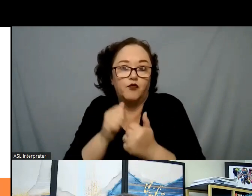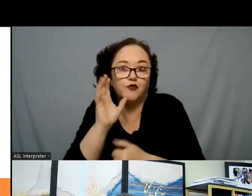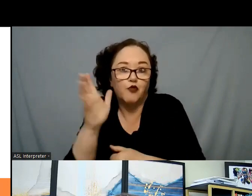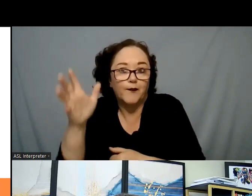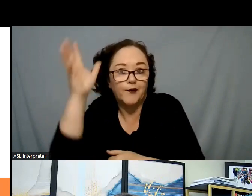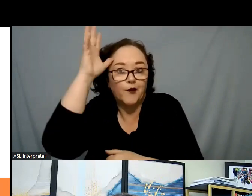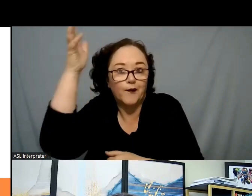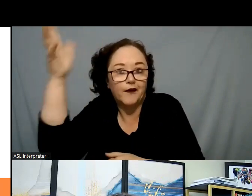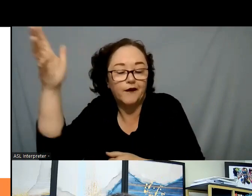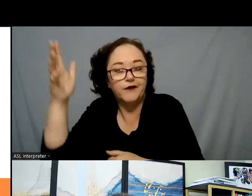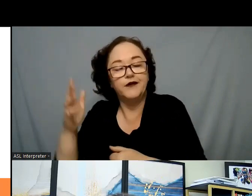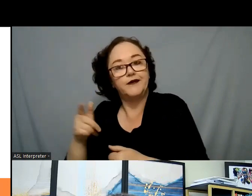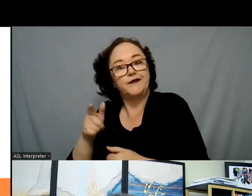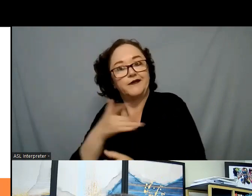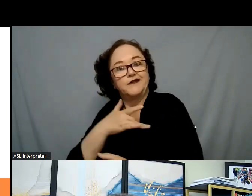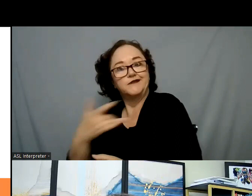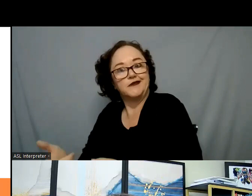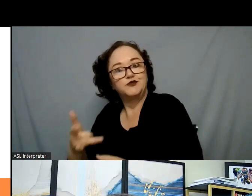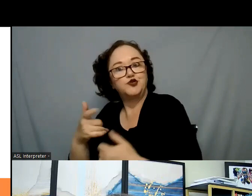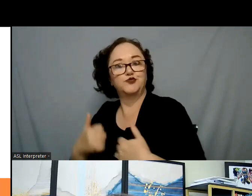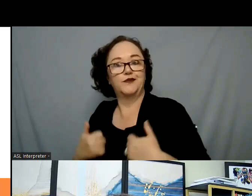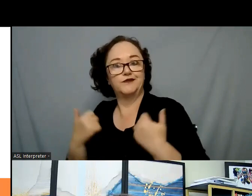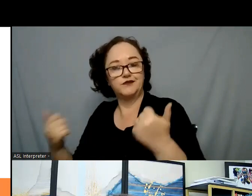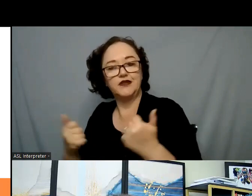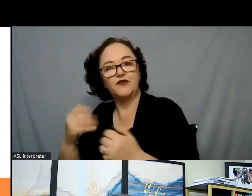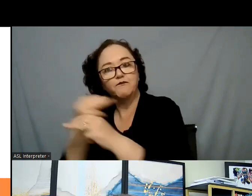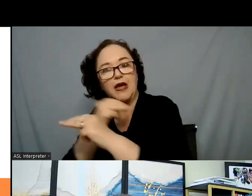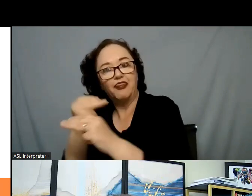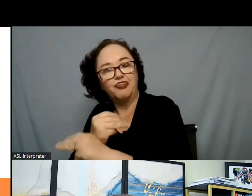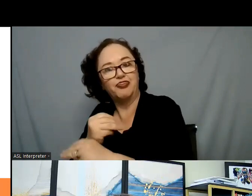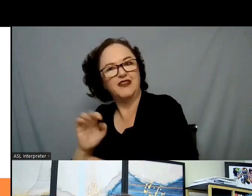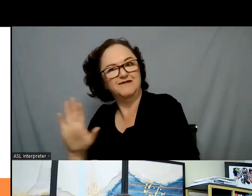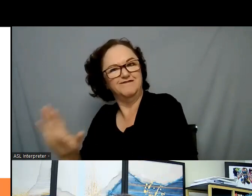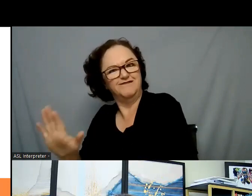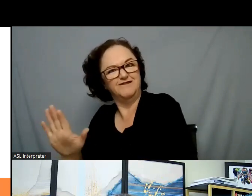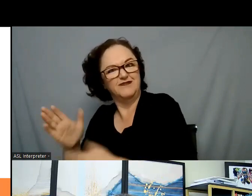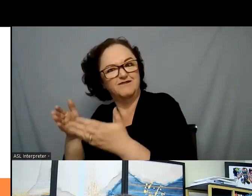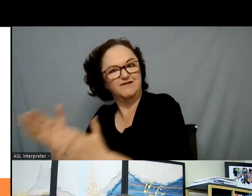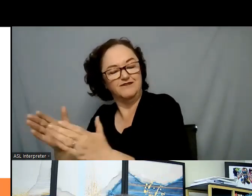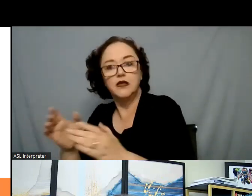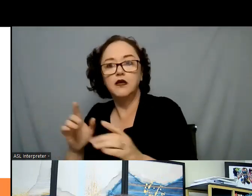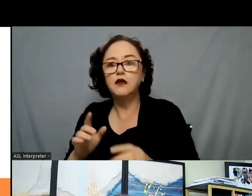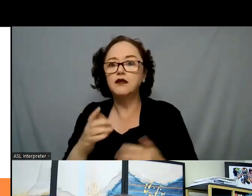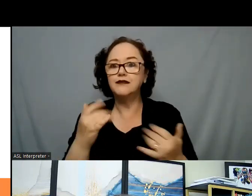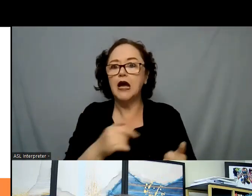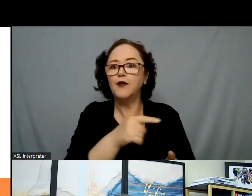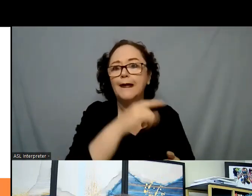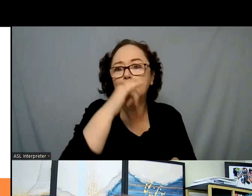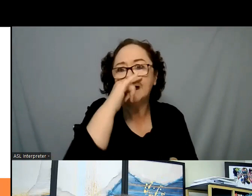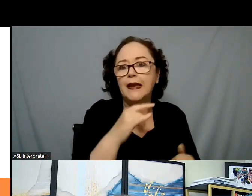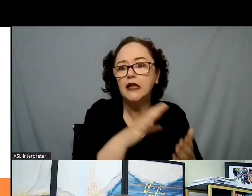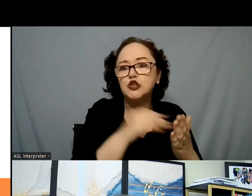math one way, and now their grandchild is learning a different way. And so, all of these factors